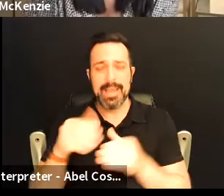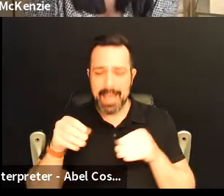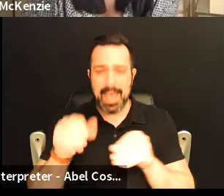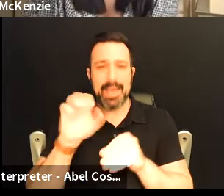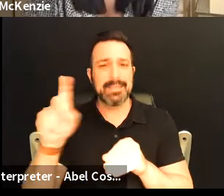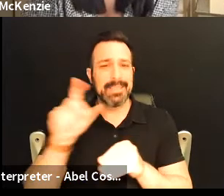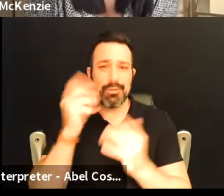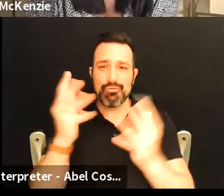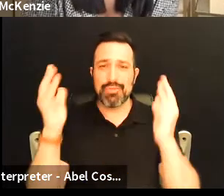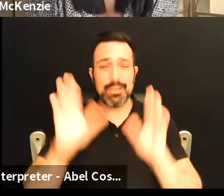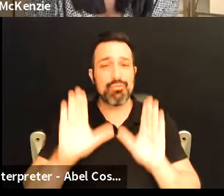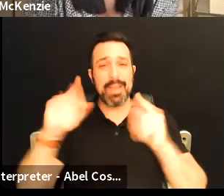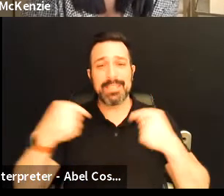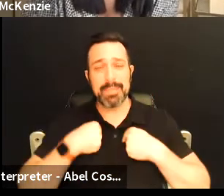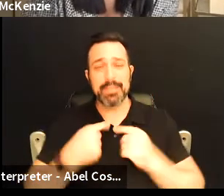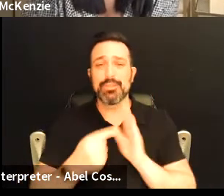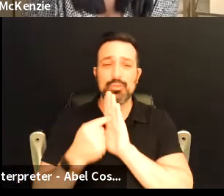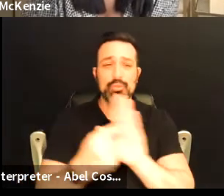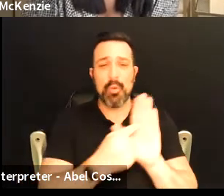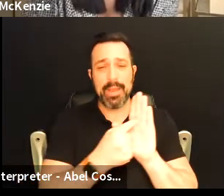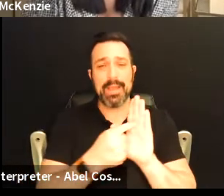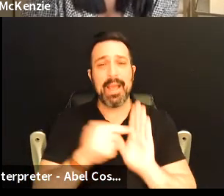now they trees greatest me going showing like